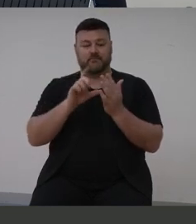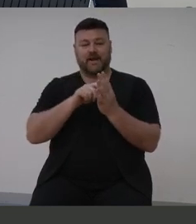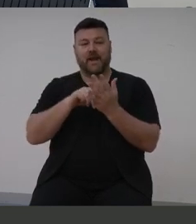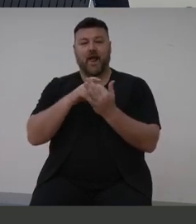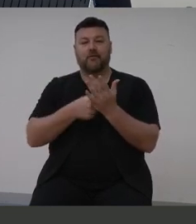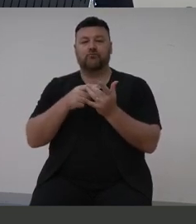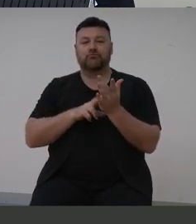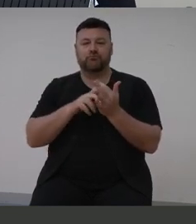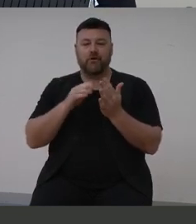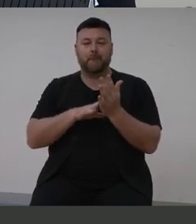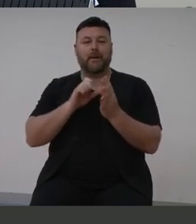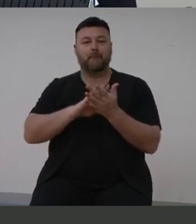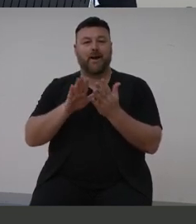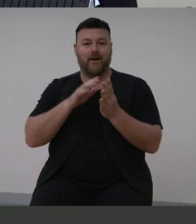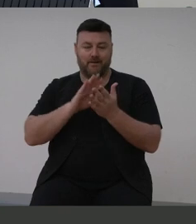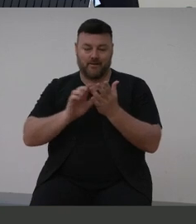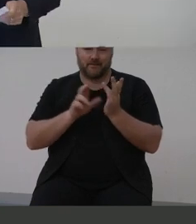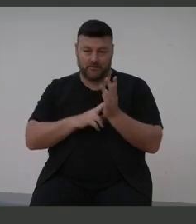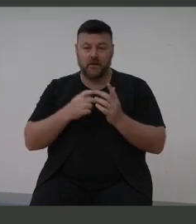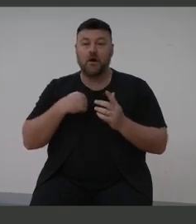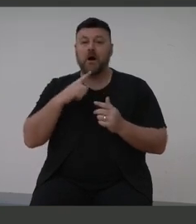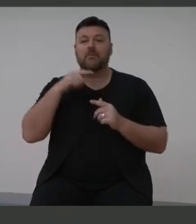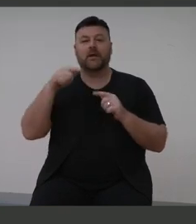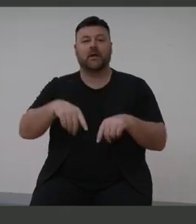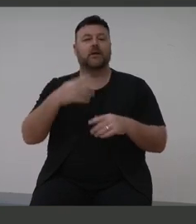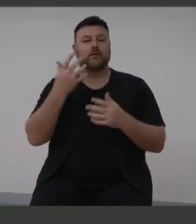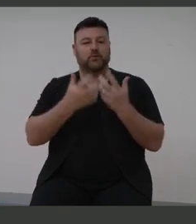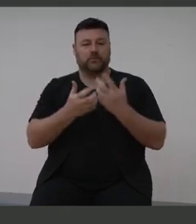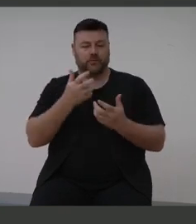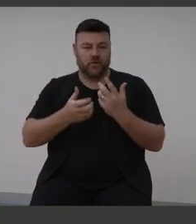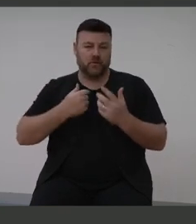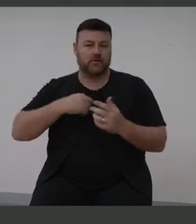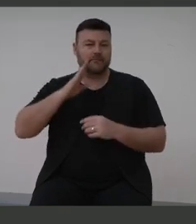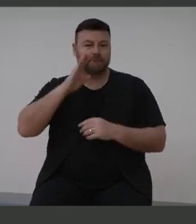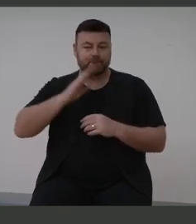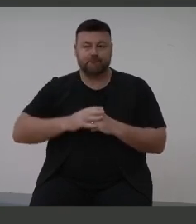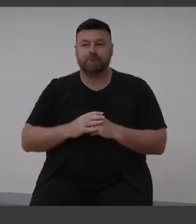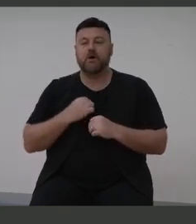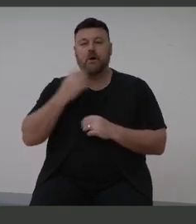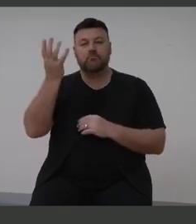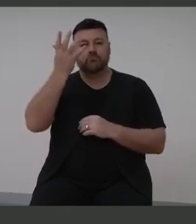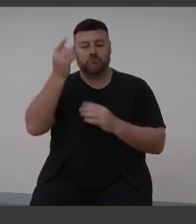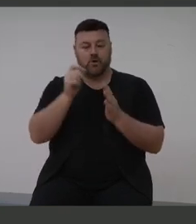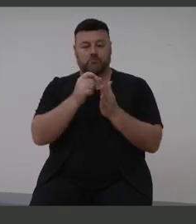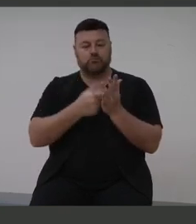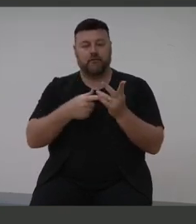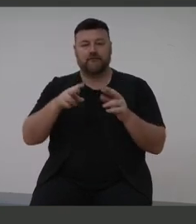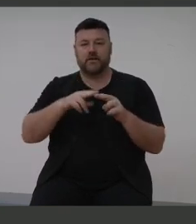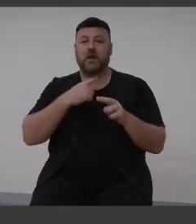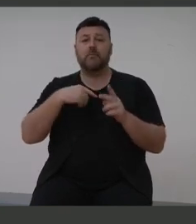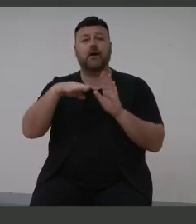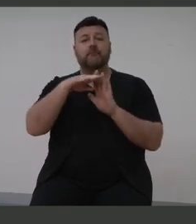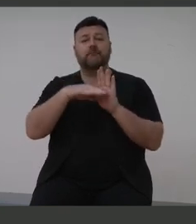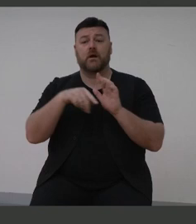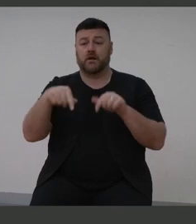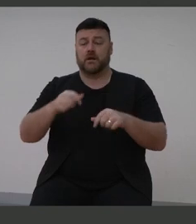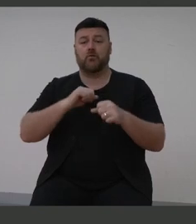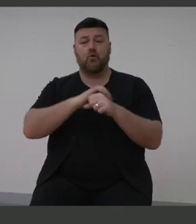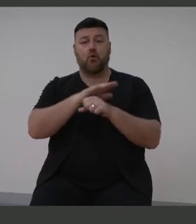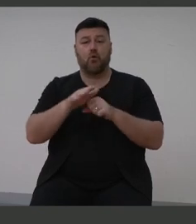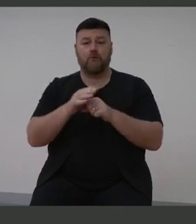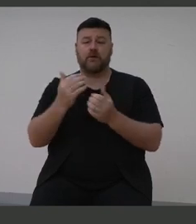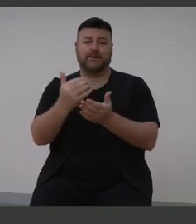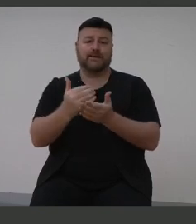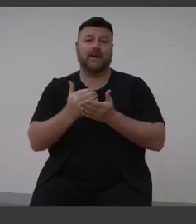of the HEAR centre. Before we formally get started, I'd like to run through some housekeeping. Just to let you know, this is a COVID safe event